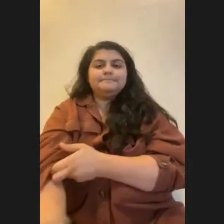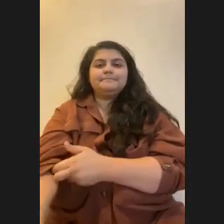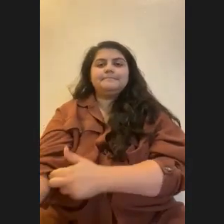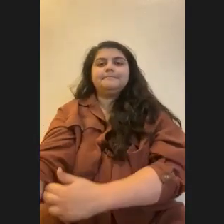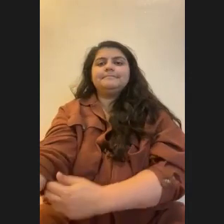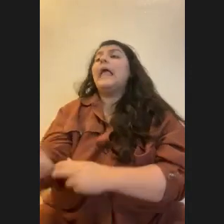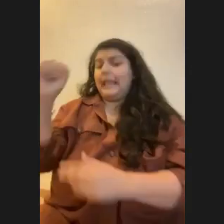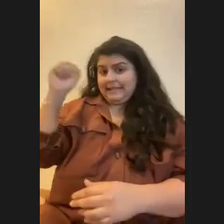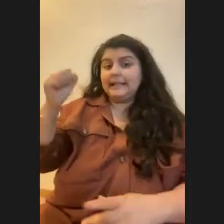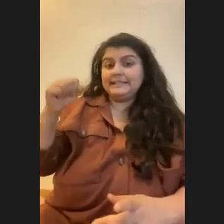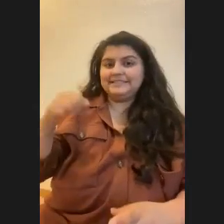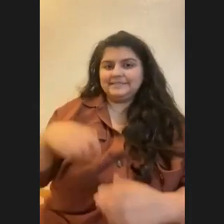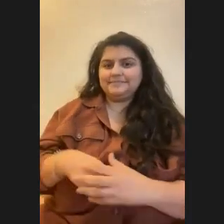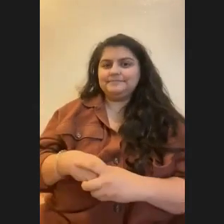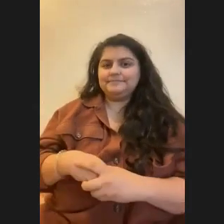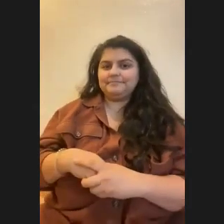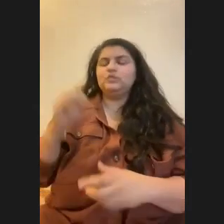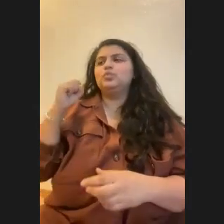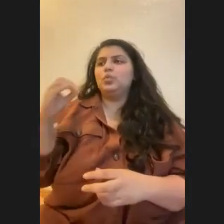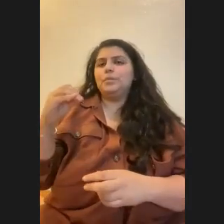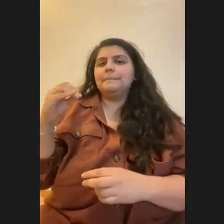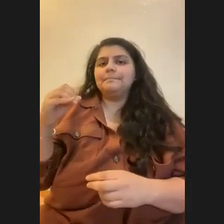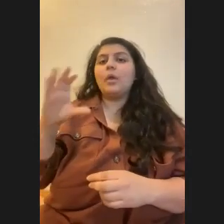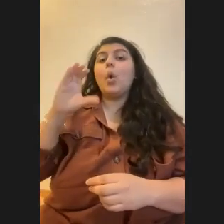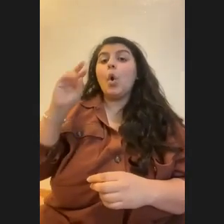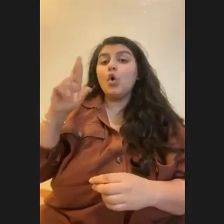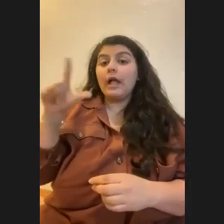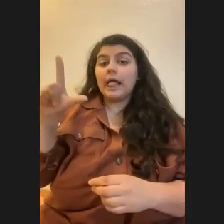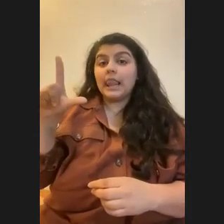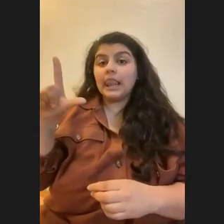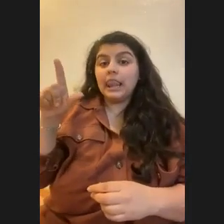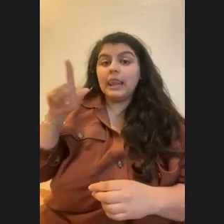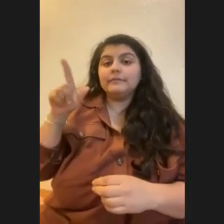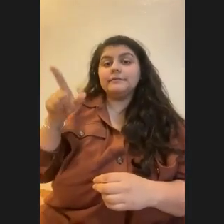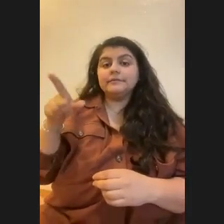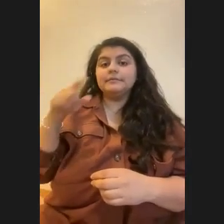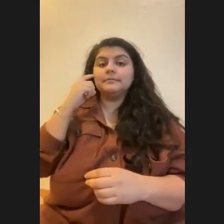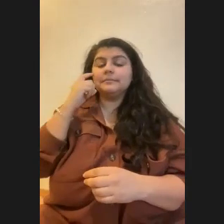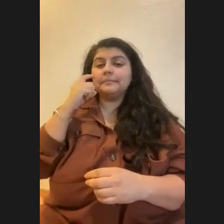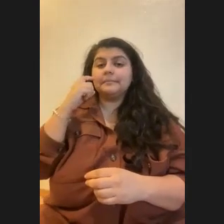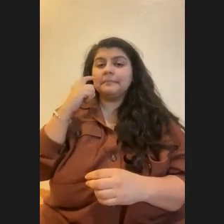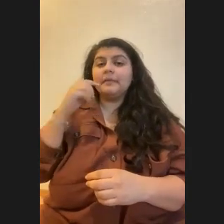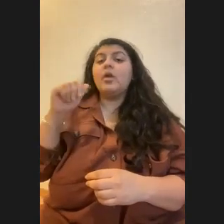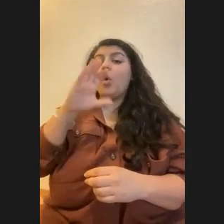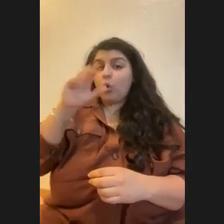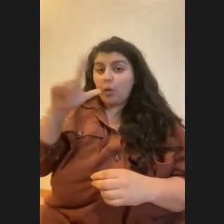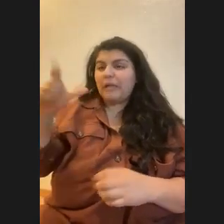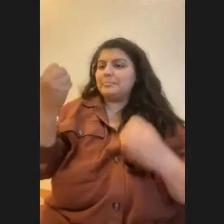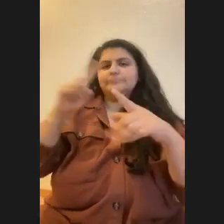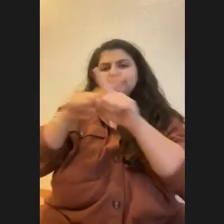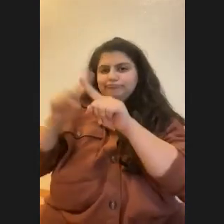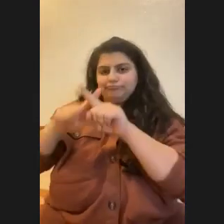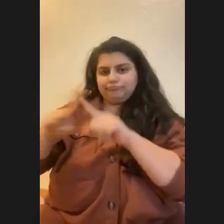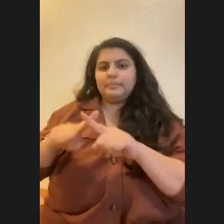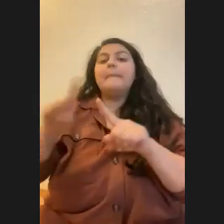Yeah, I think it, I think it fell. So coral, um, so there's not every coral species is different, right? But in general,